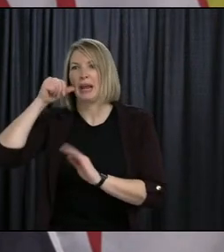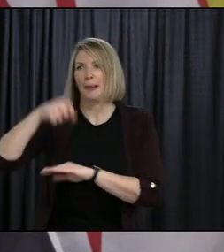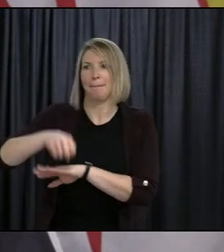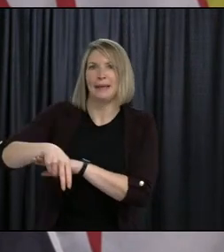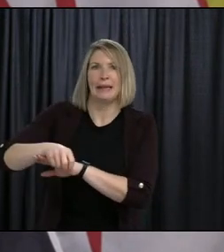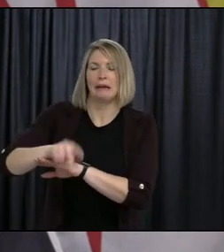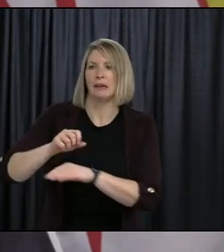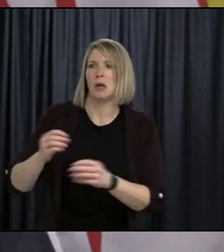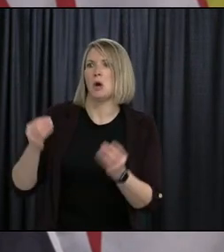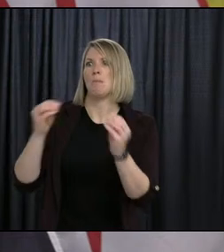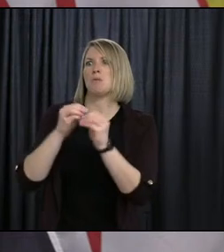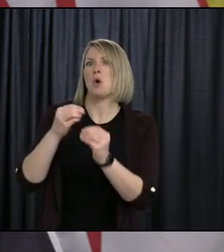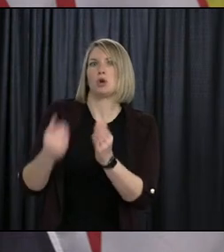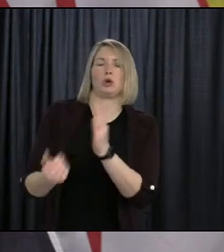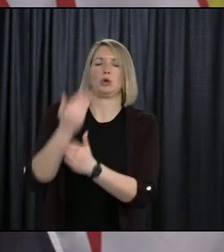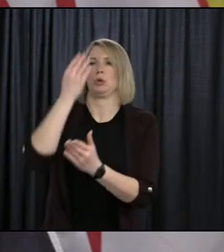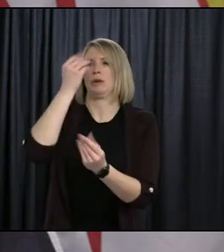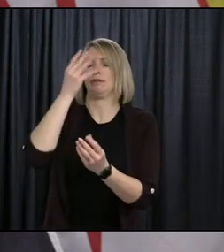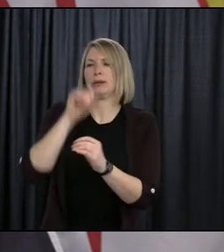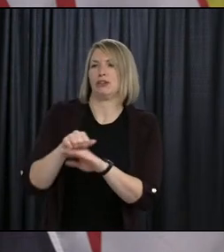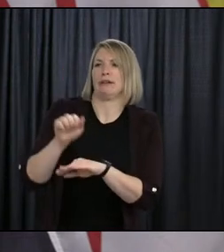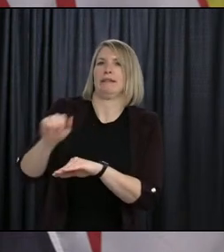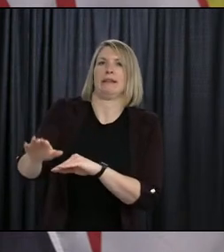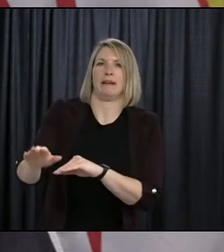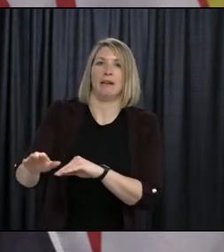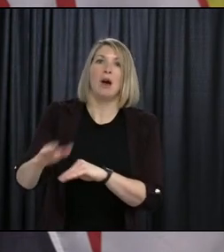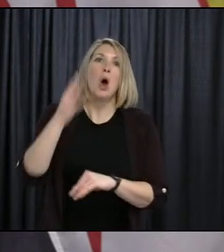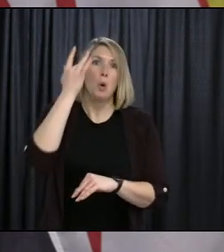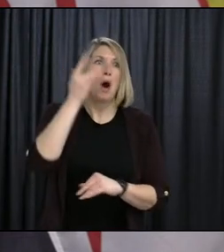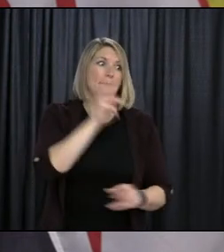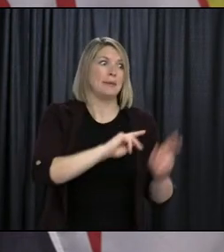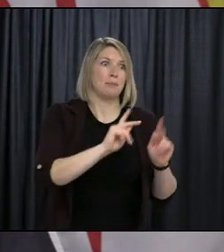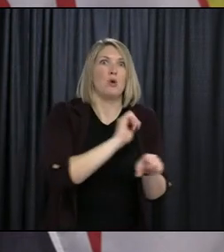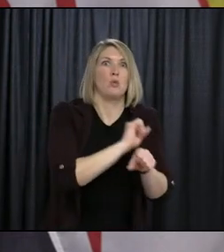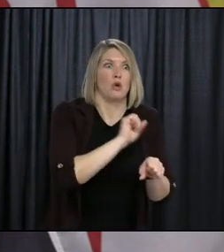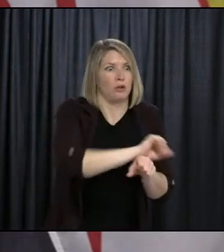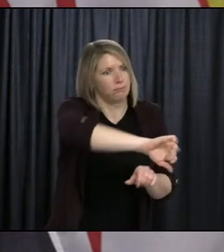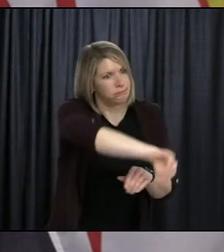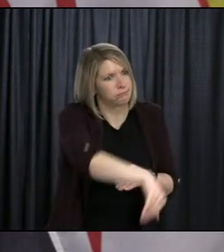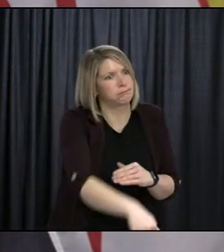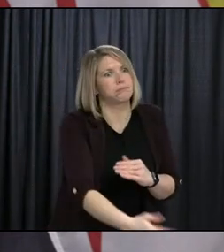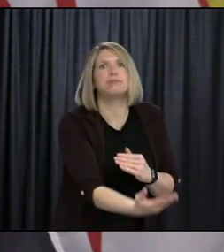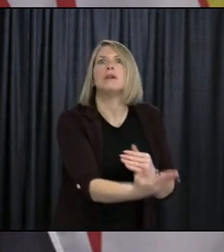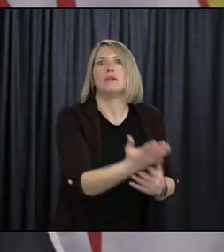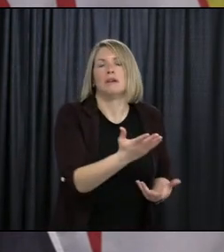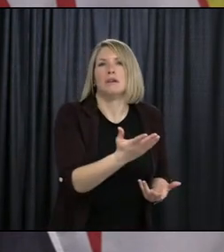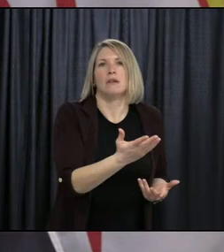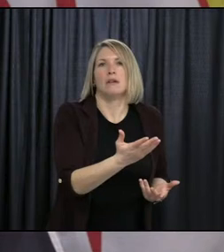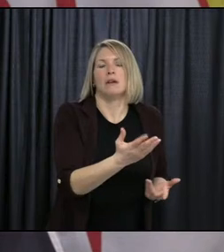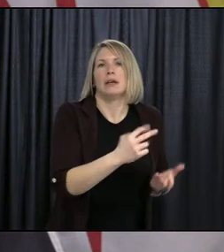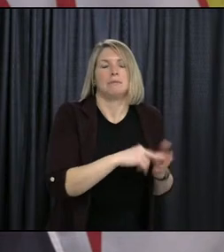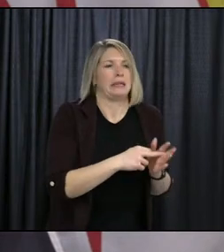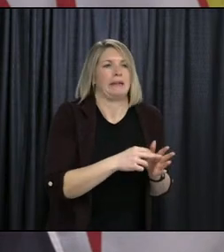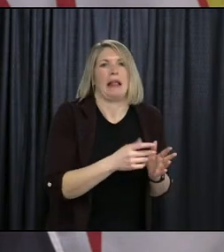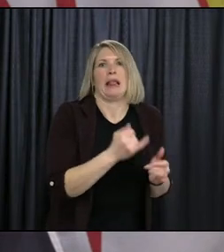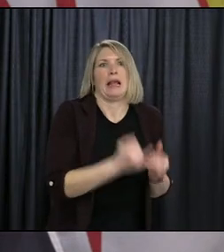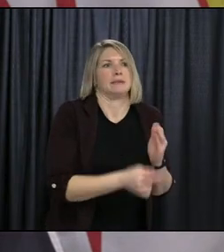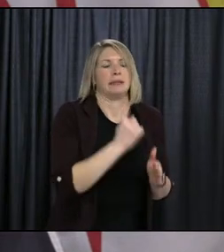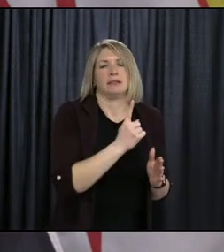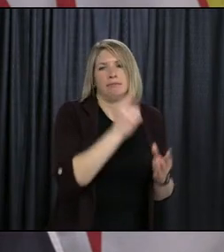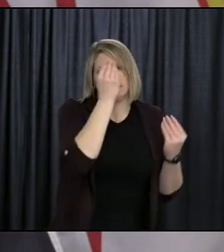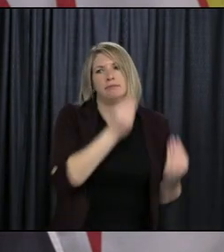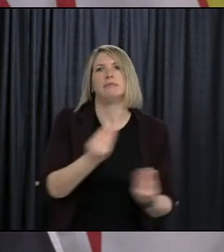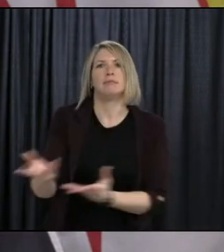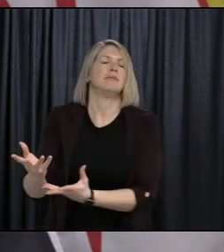partners. And when health information is clarified and presented to us, then we very quickly turn that around and issue